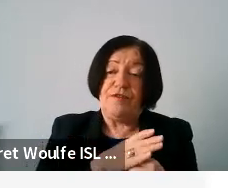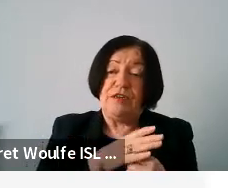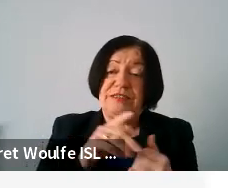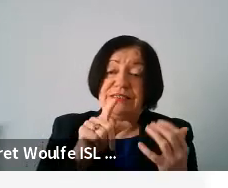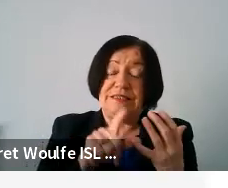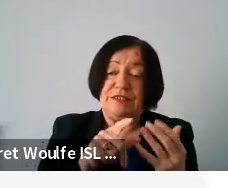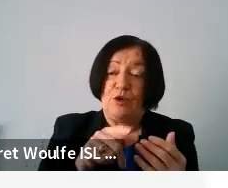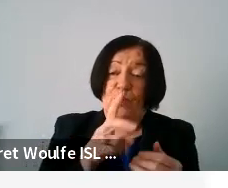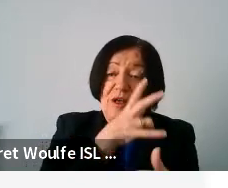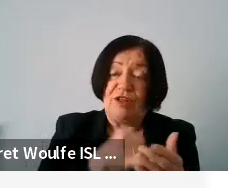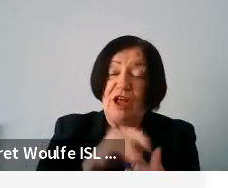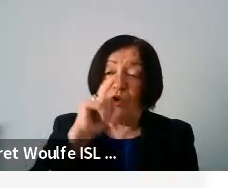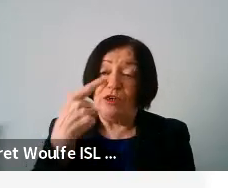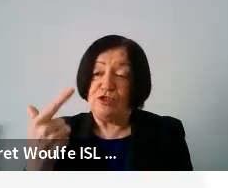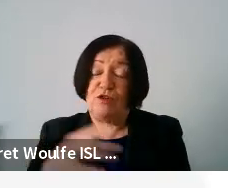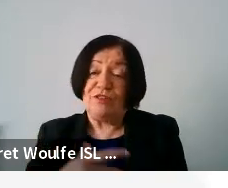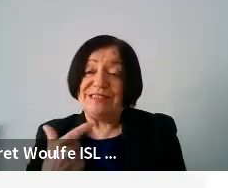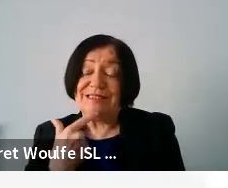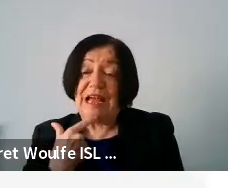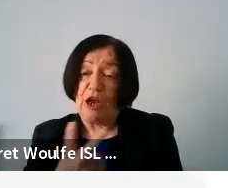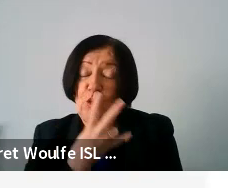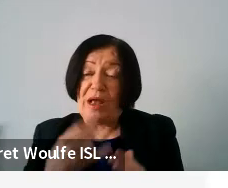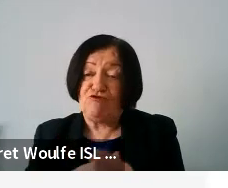and only two for the second one.